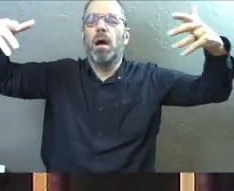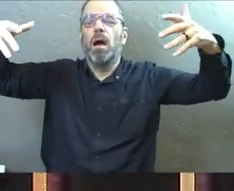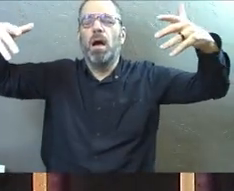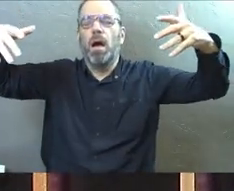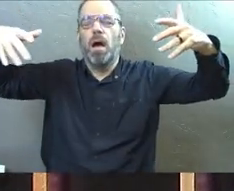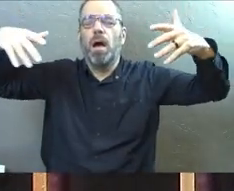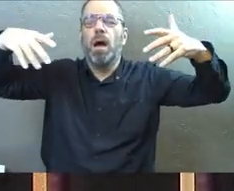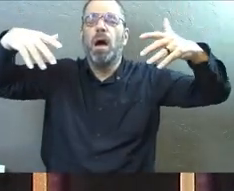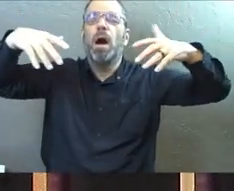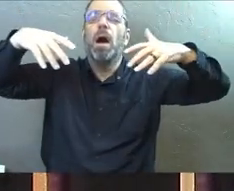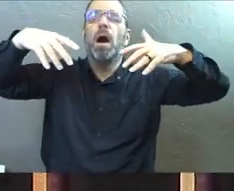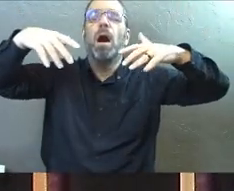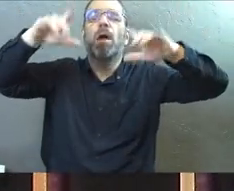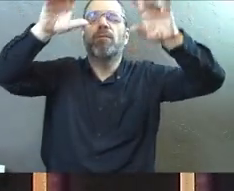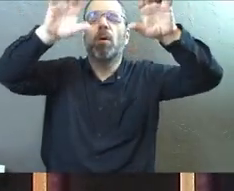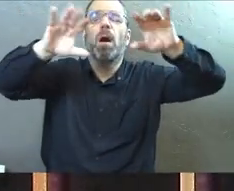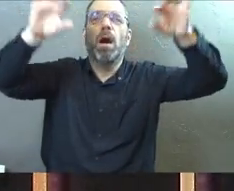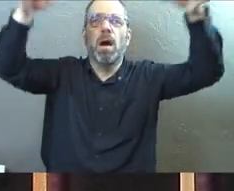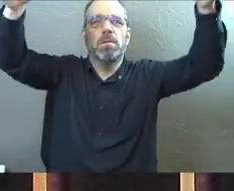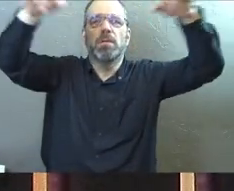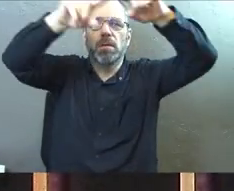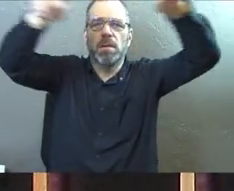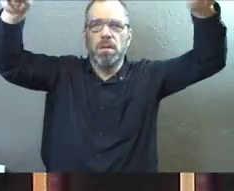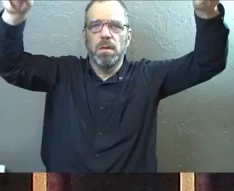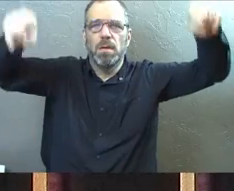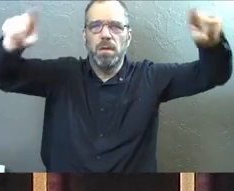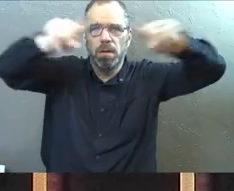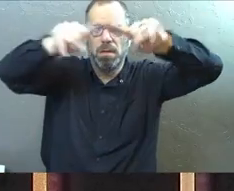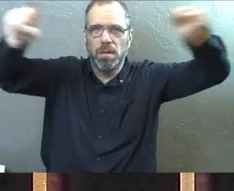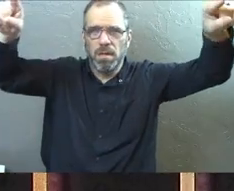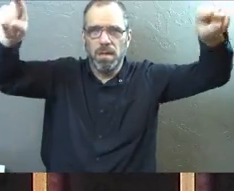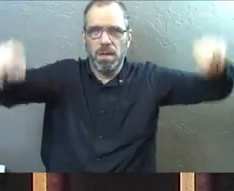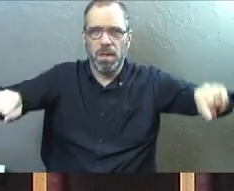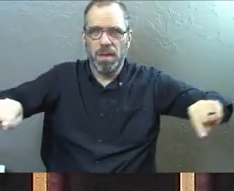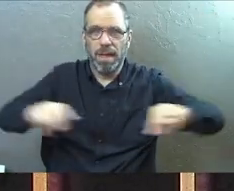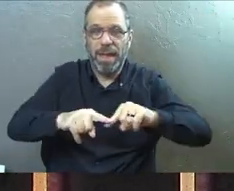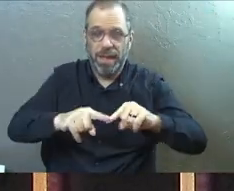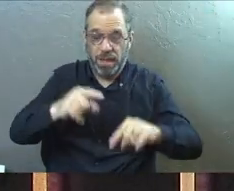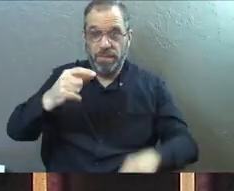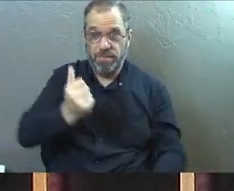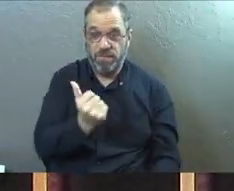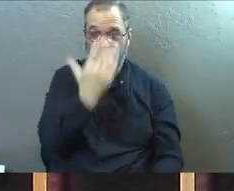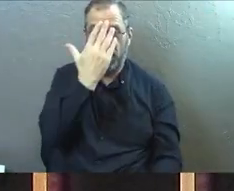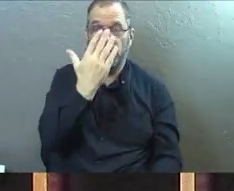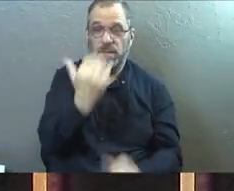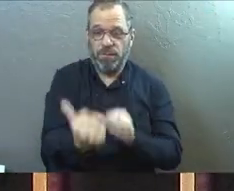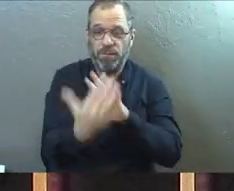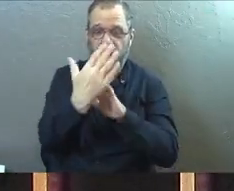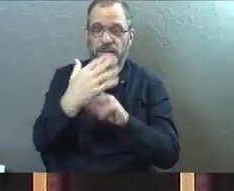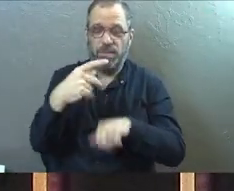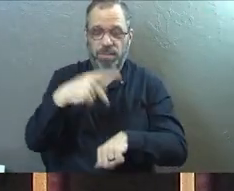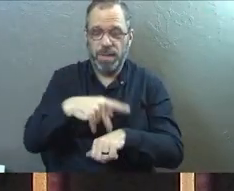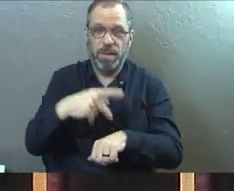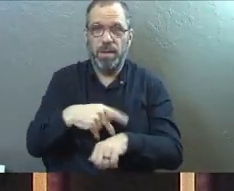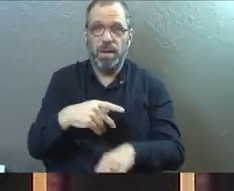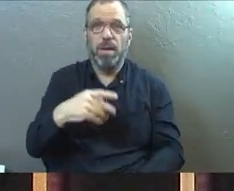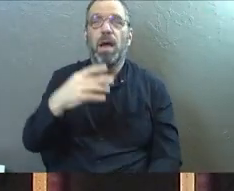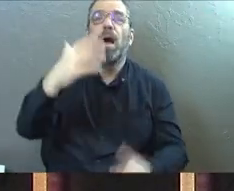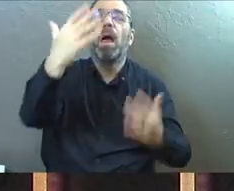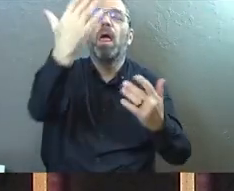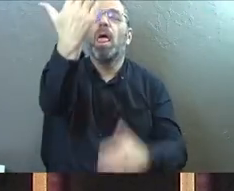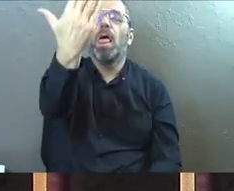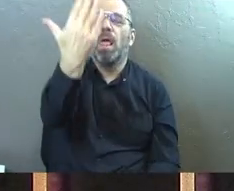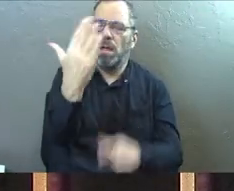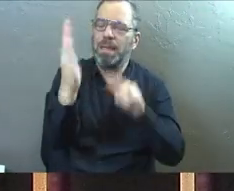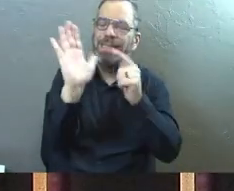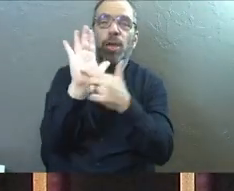up, a large sheet held at the four corners begins to descend in front of Peter, right? Can you imagine that? You're like, what? And it comes down